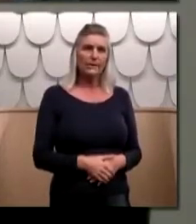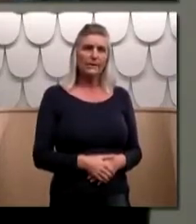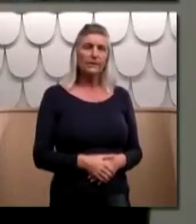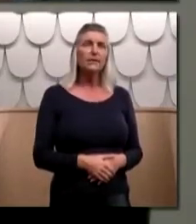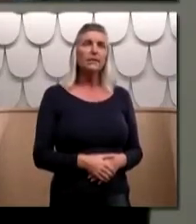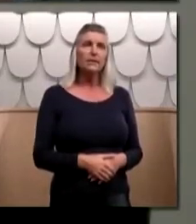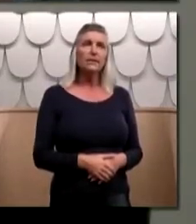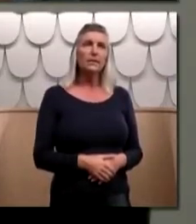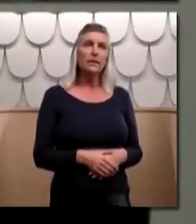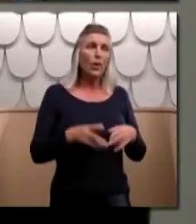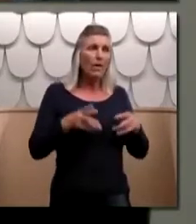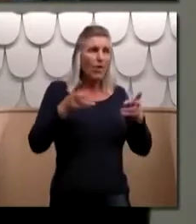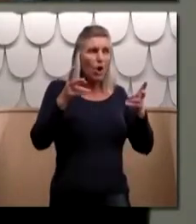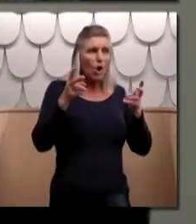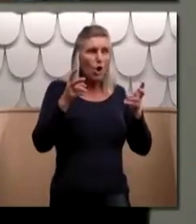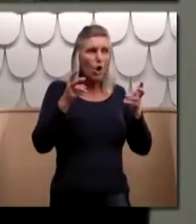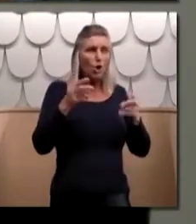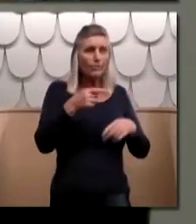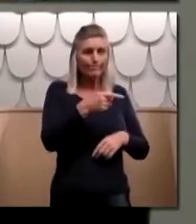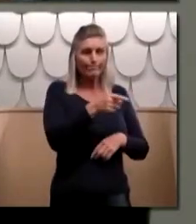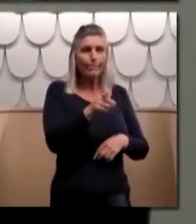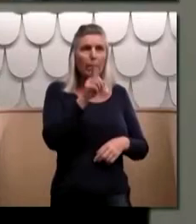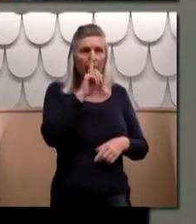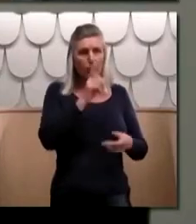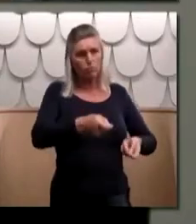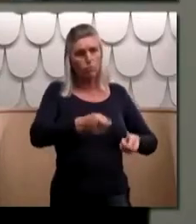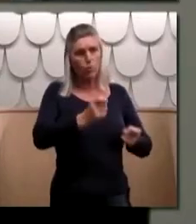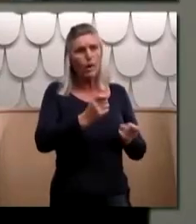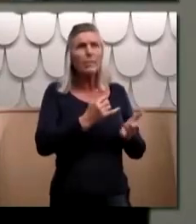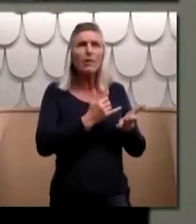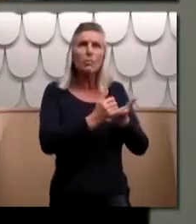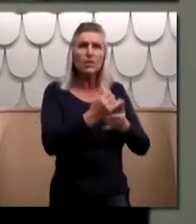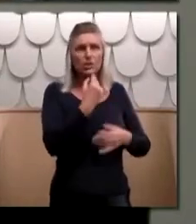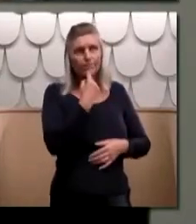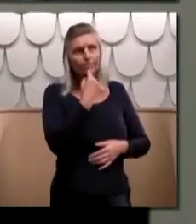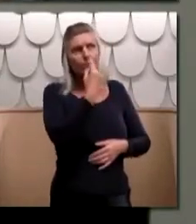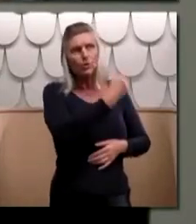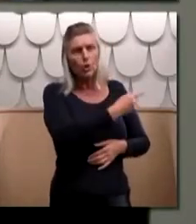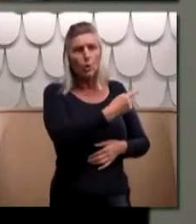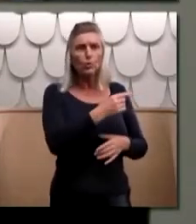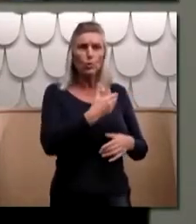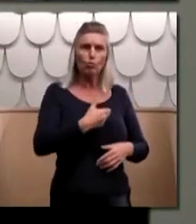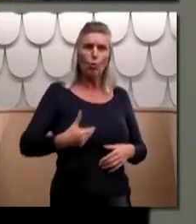We have heard the survivors who have spoken to the Royal Commission so far.